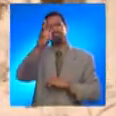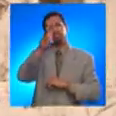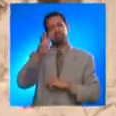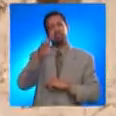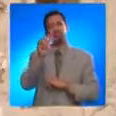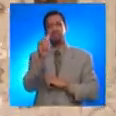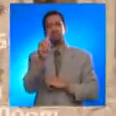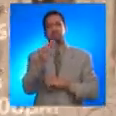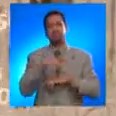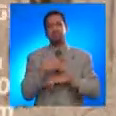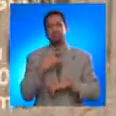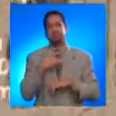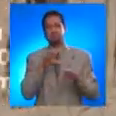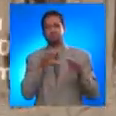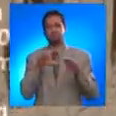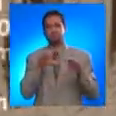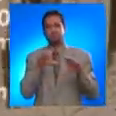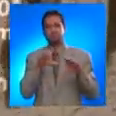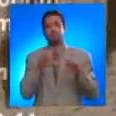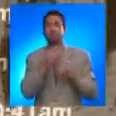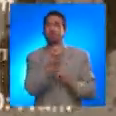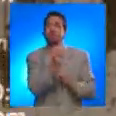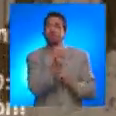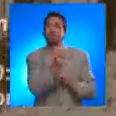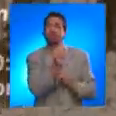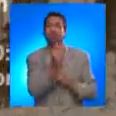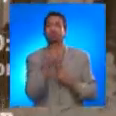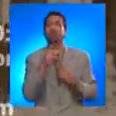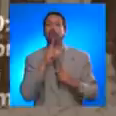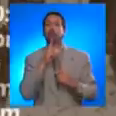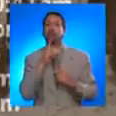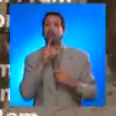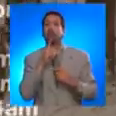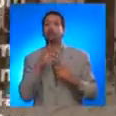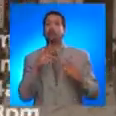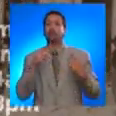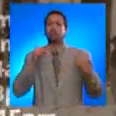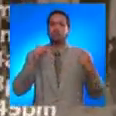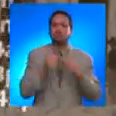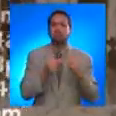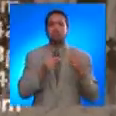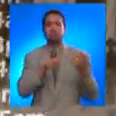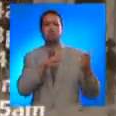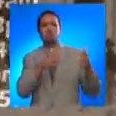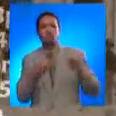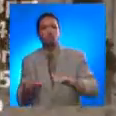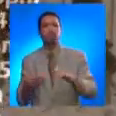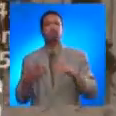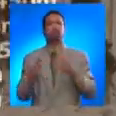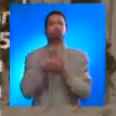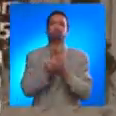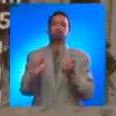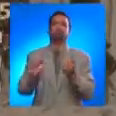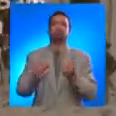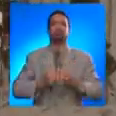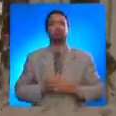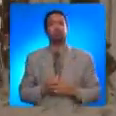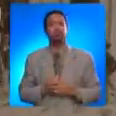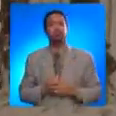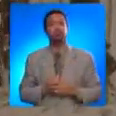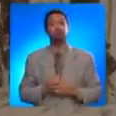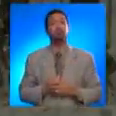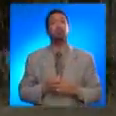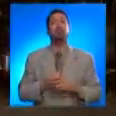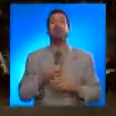colonial times, more than 610 earthquakes have been reported as felt. Ten of these have caused injuries, death, and